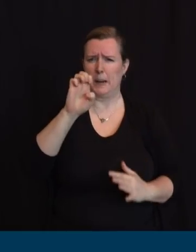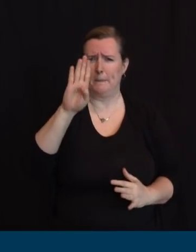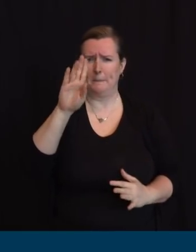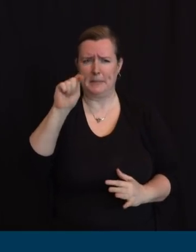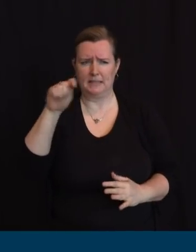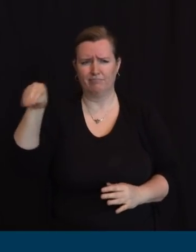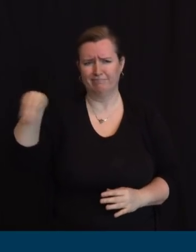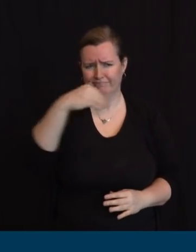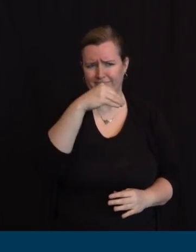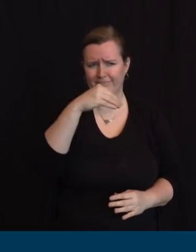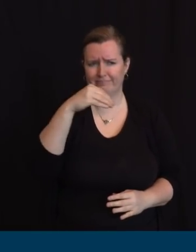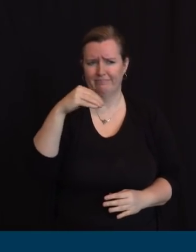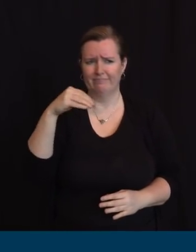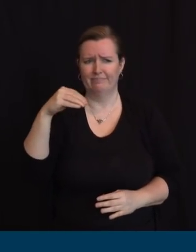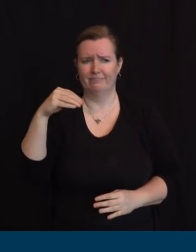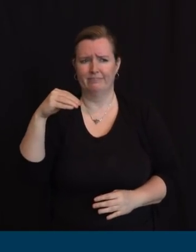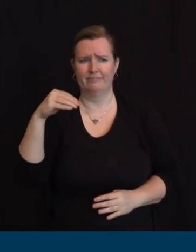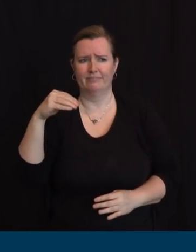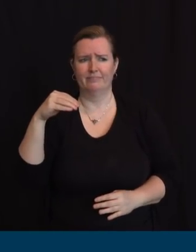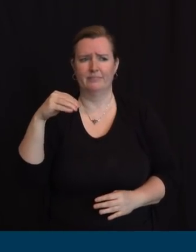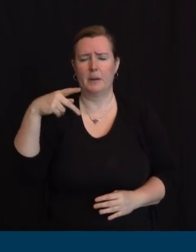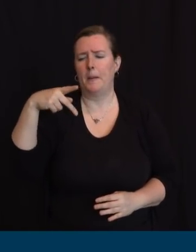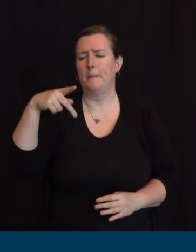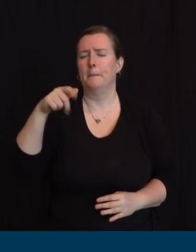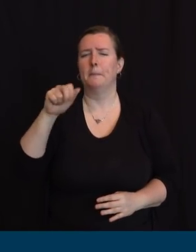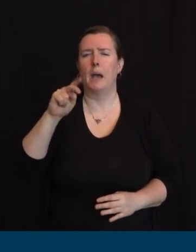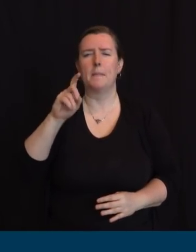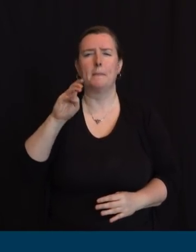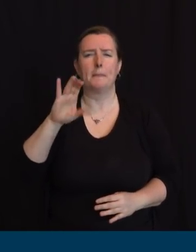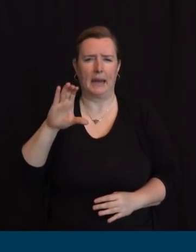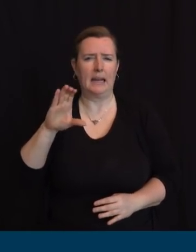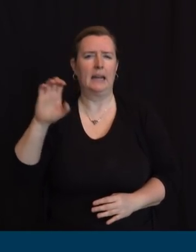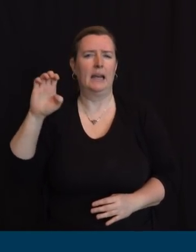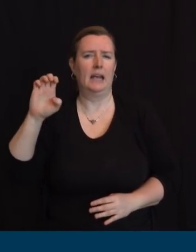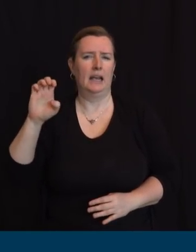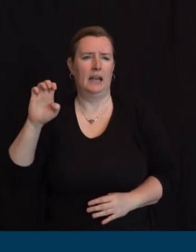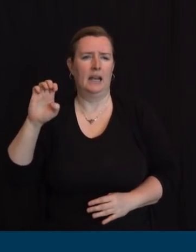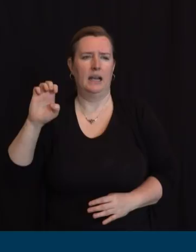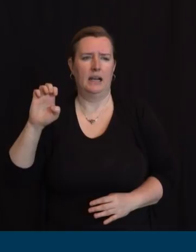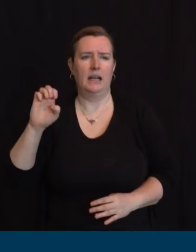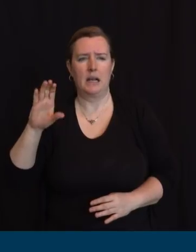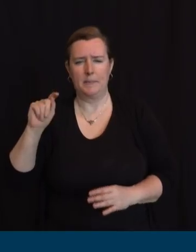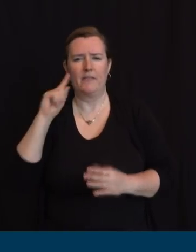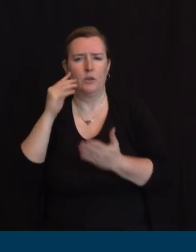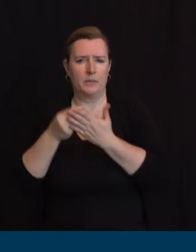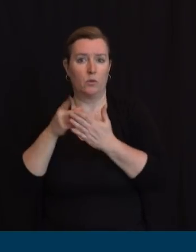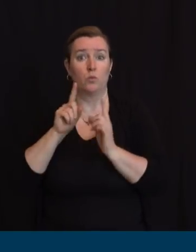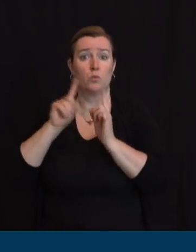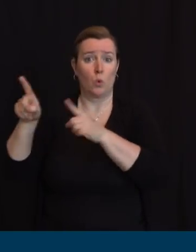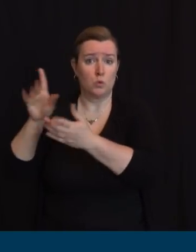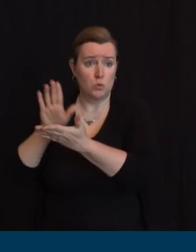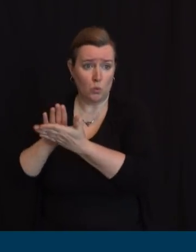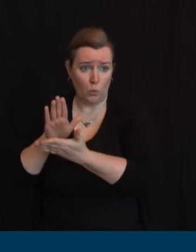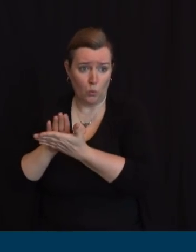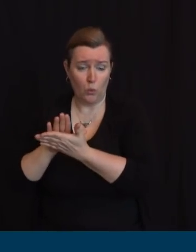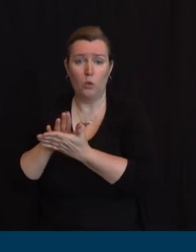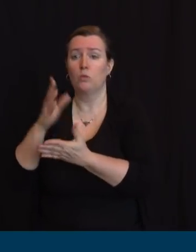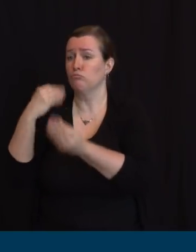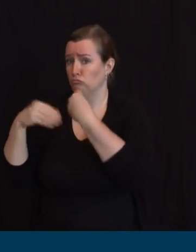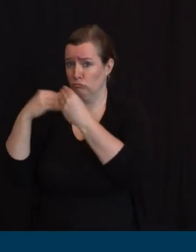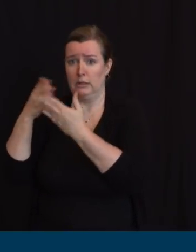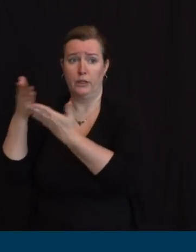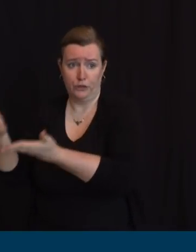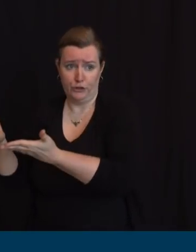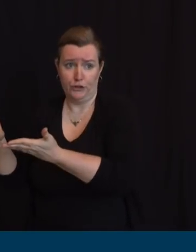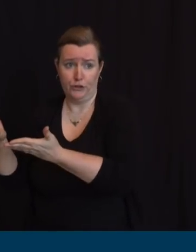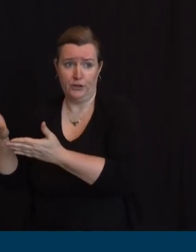if you're not doing that, why? Paramount, you have any insight on that? I'm not sure about that, but we can get back to you. We're going to get back to that. Is that okay? May I just say